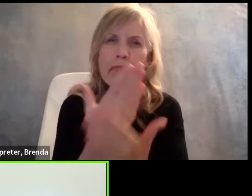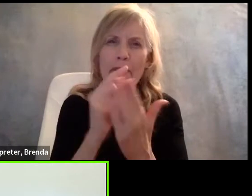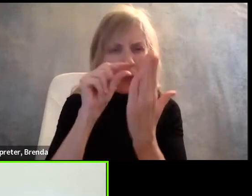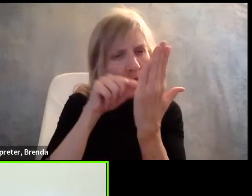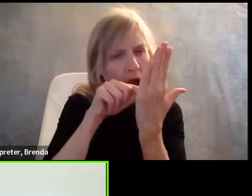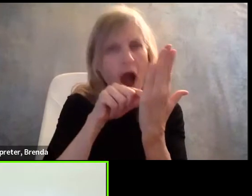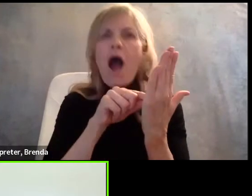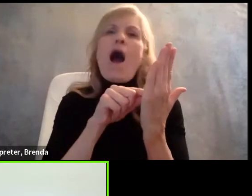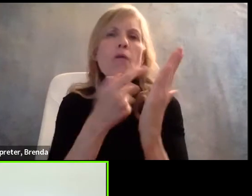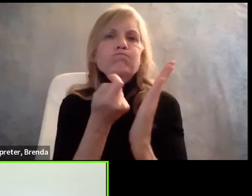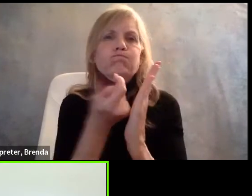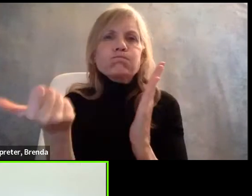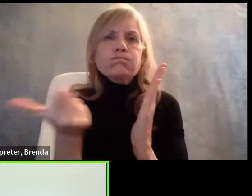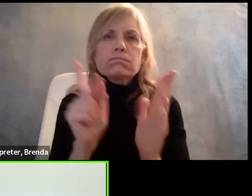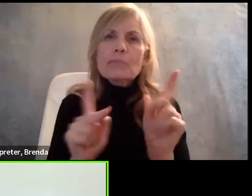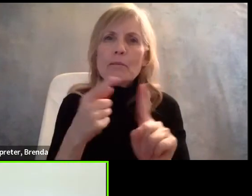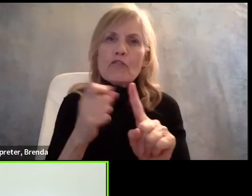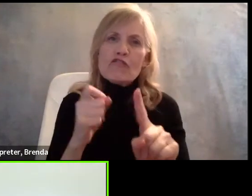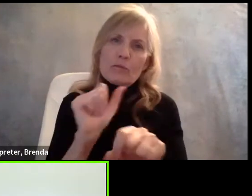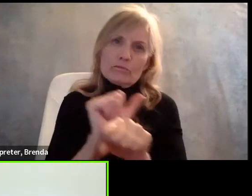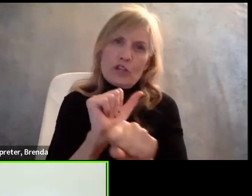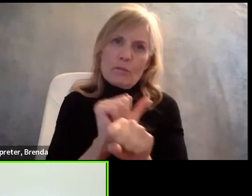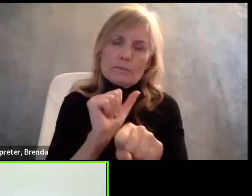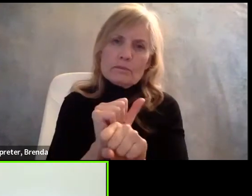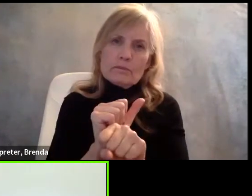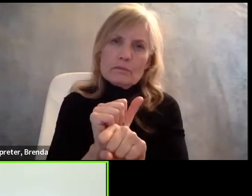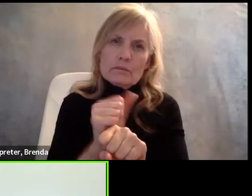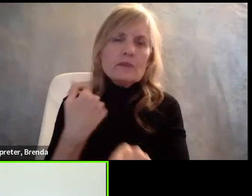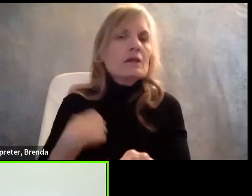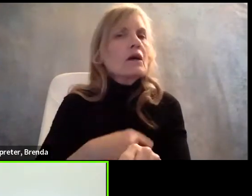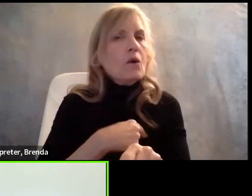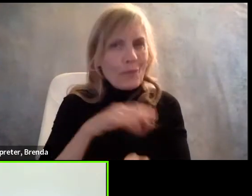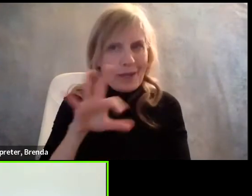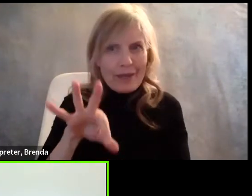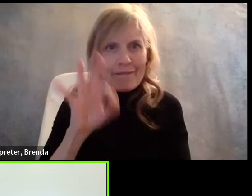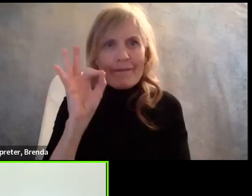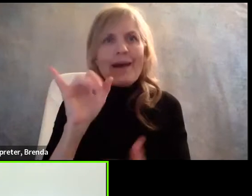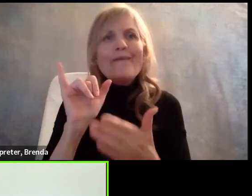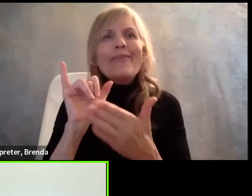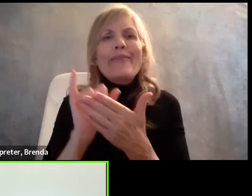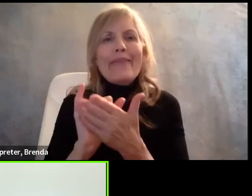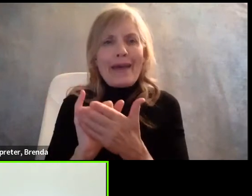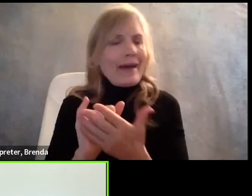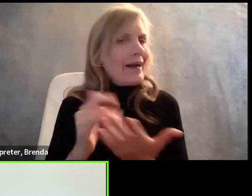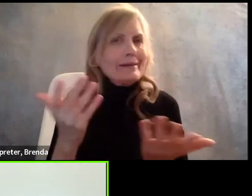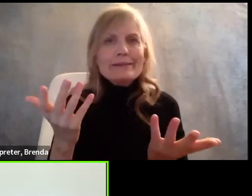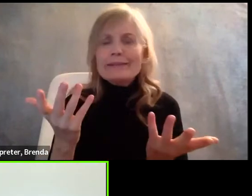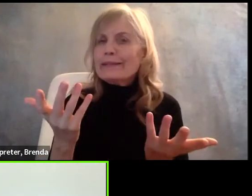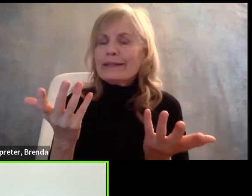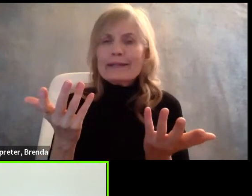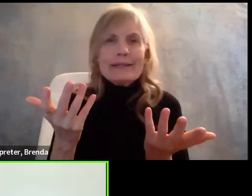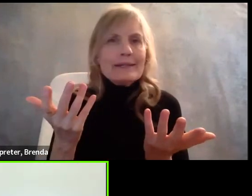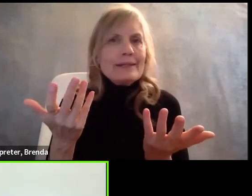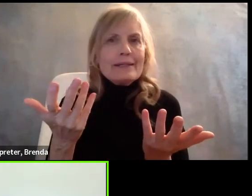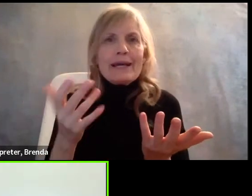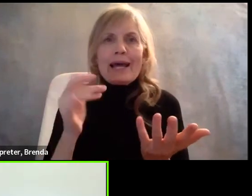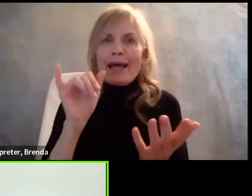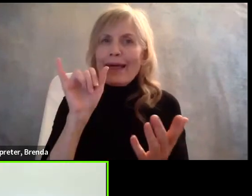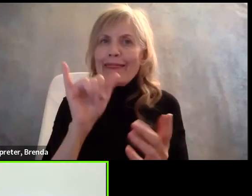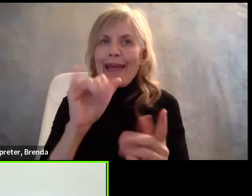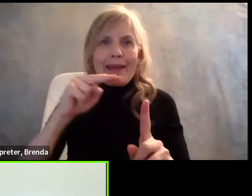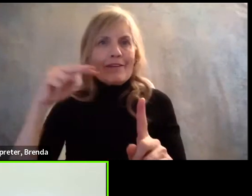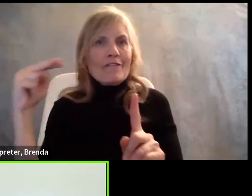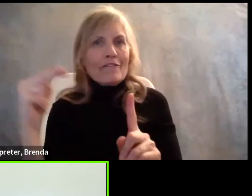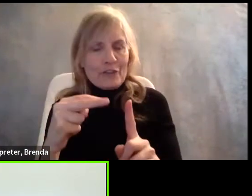opportunity. And so for us, we have found that it is an expanded view of not only